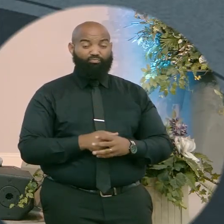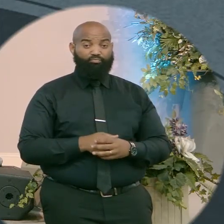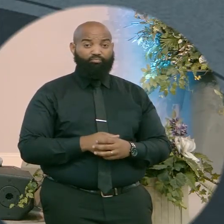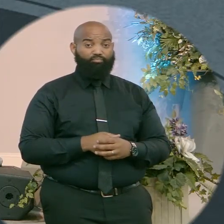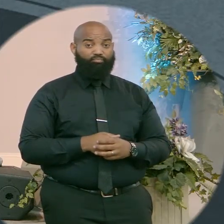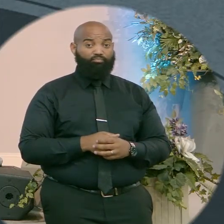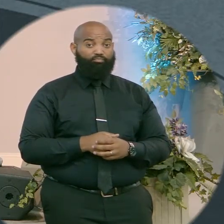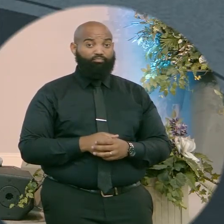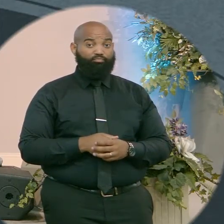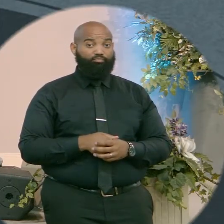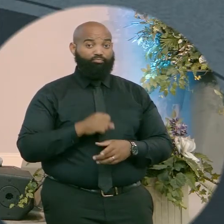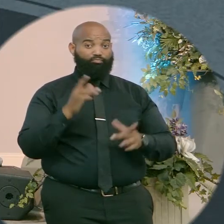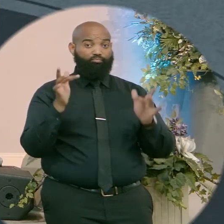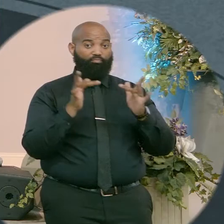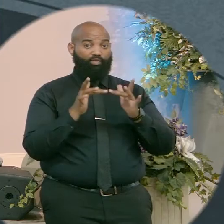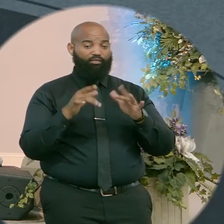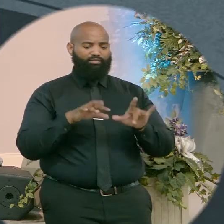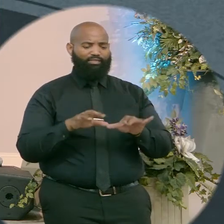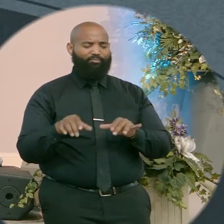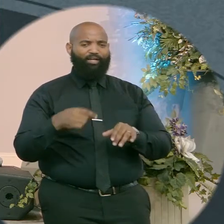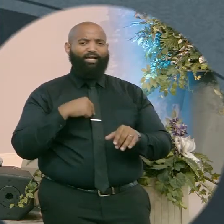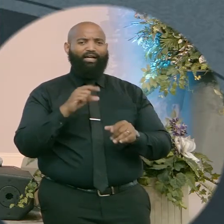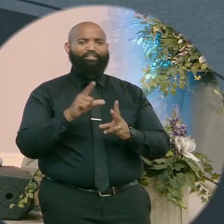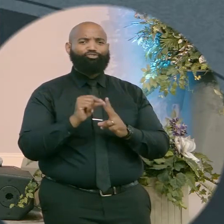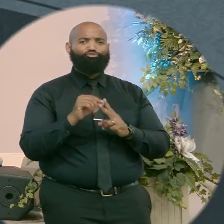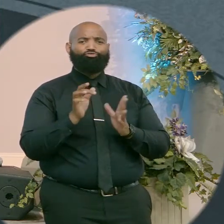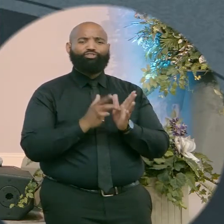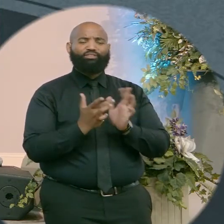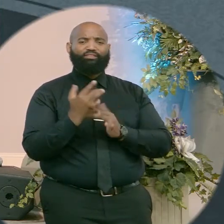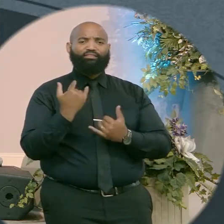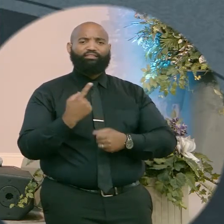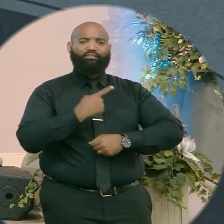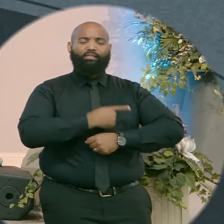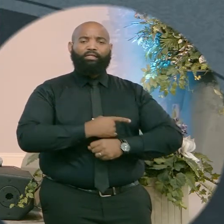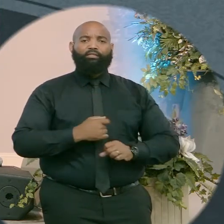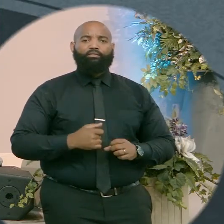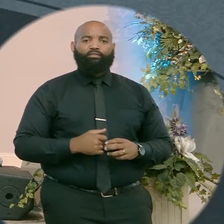If you're online, I need you to type, I choose Jesus today.